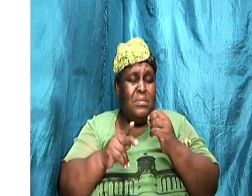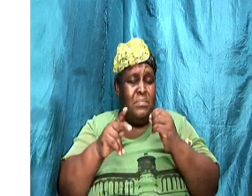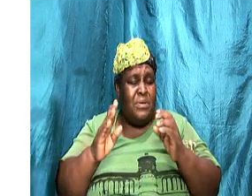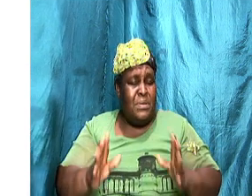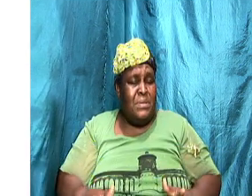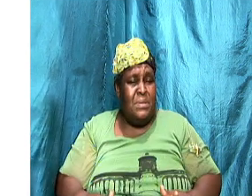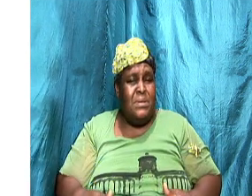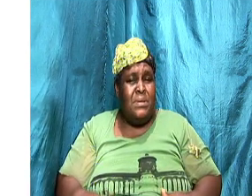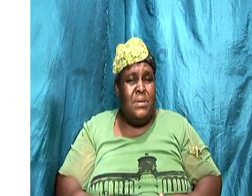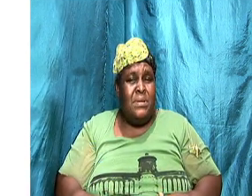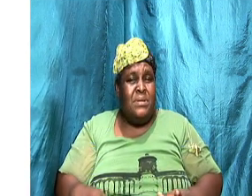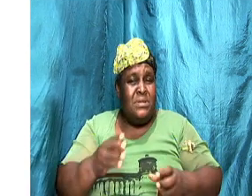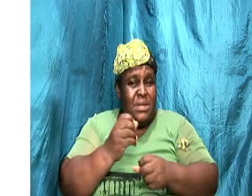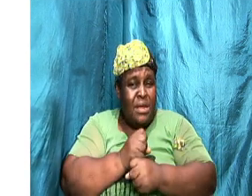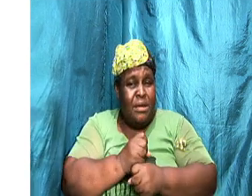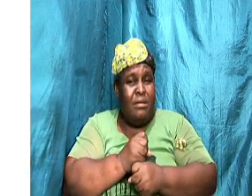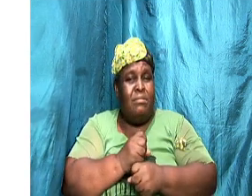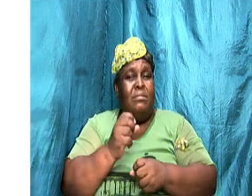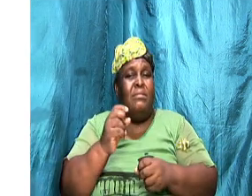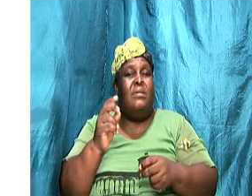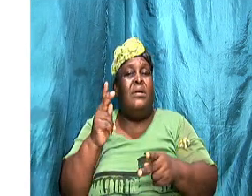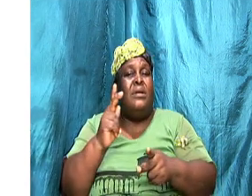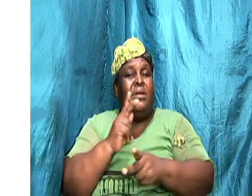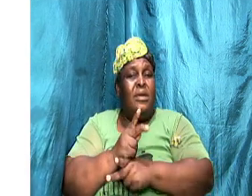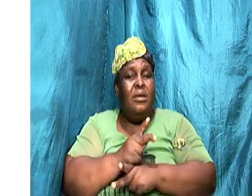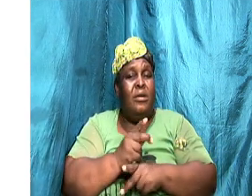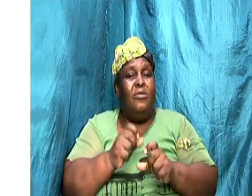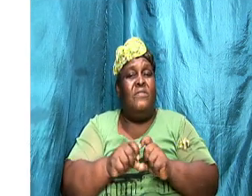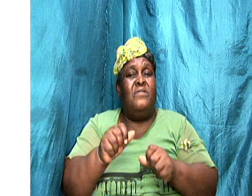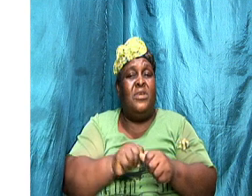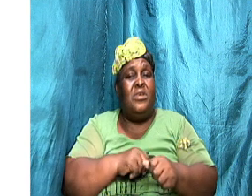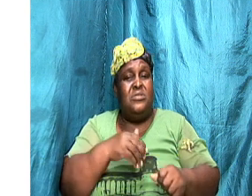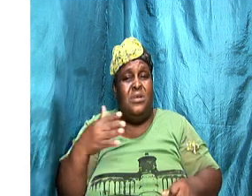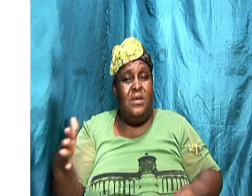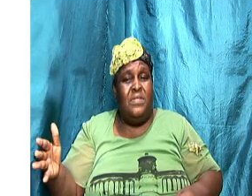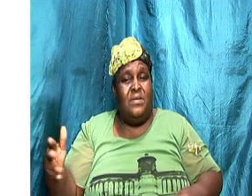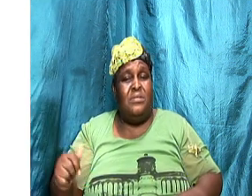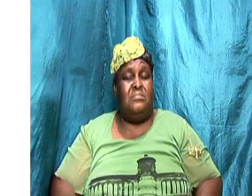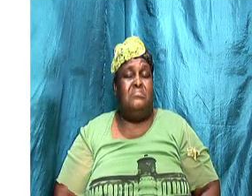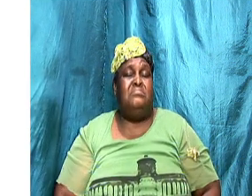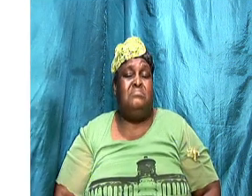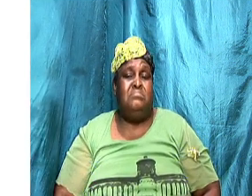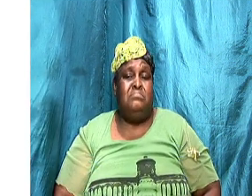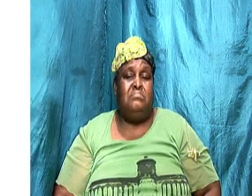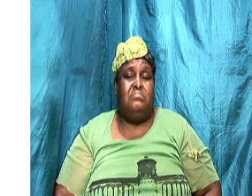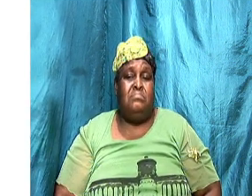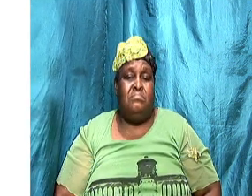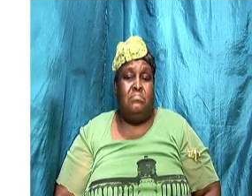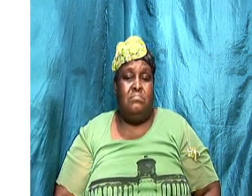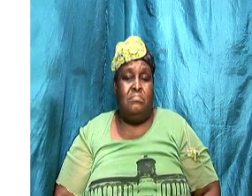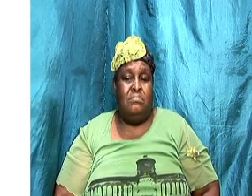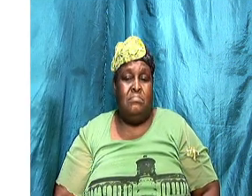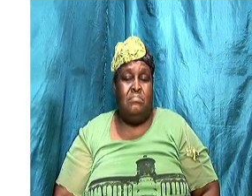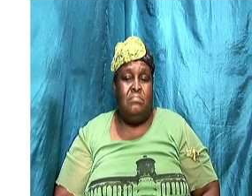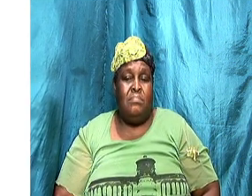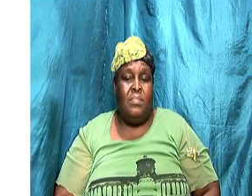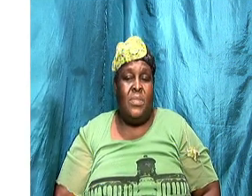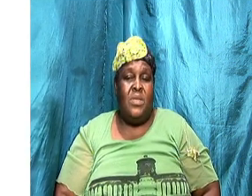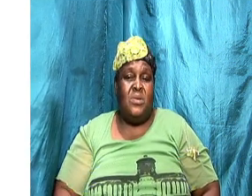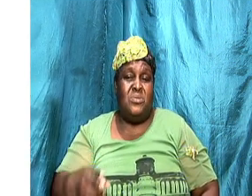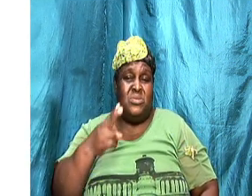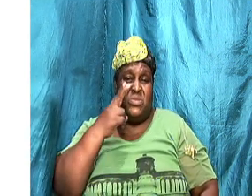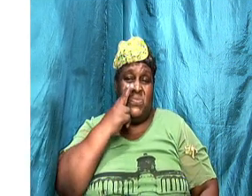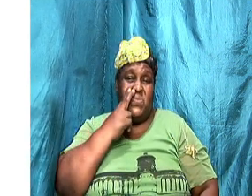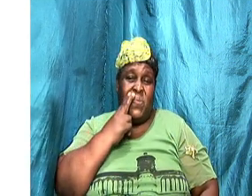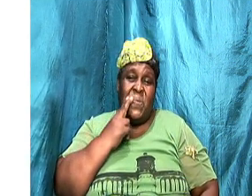there was a song and this song now that was this song was a hit song you know before my days but it said the sweeter your